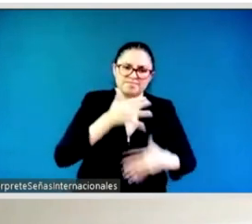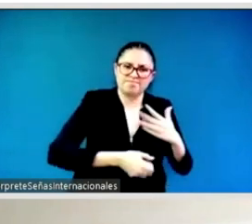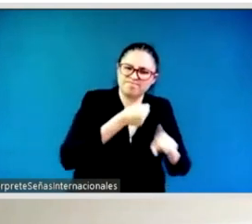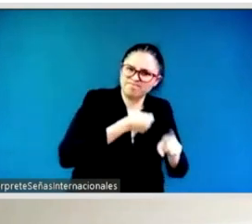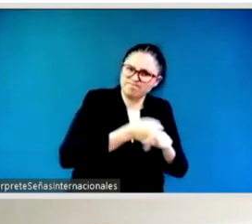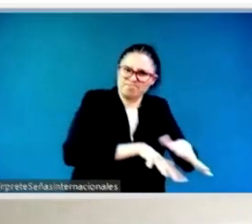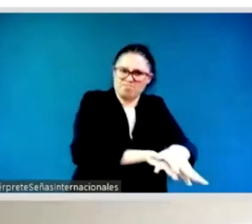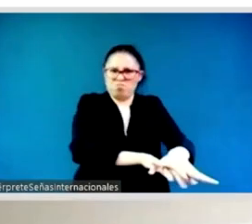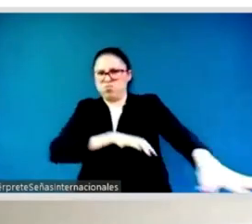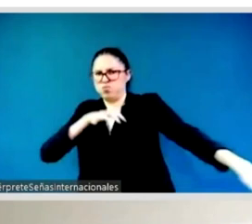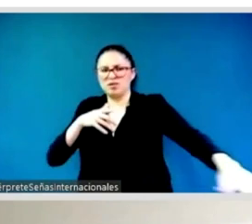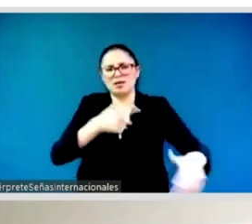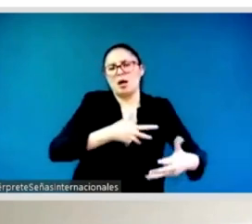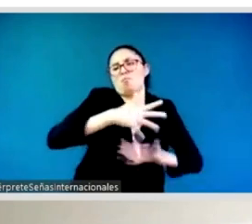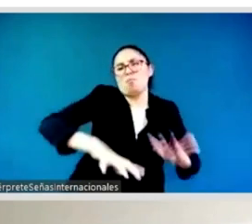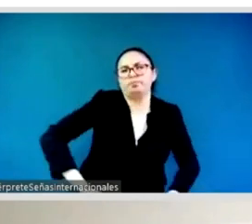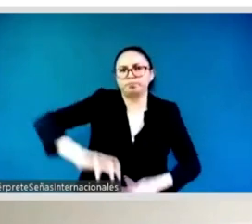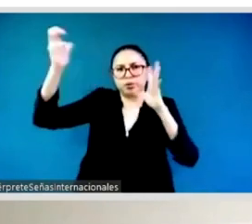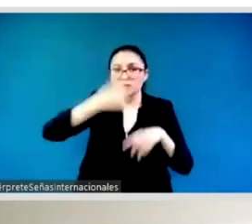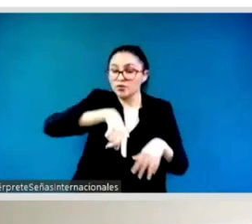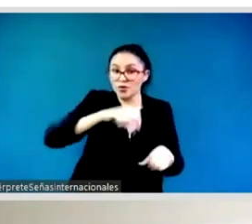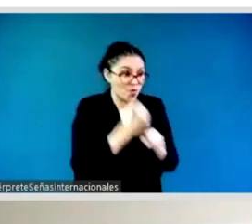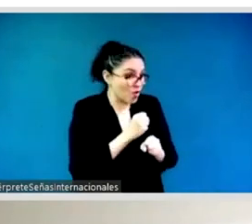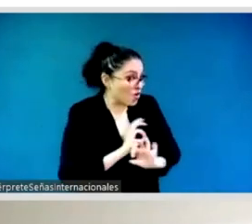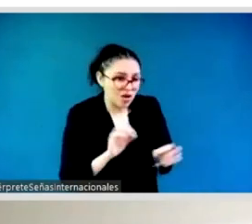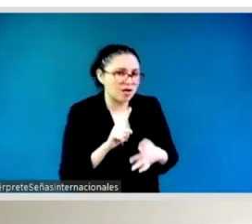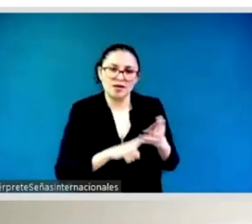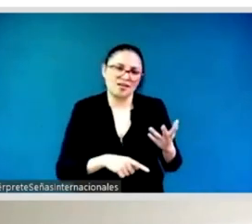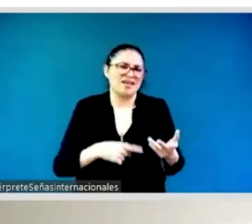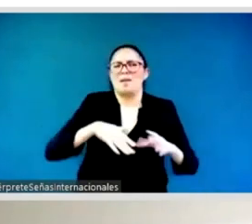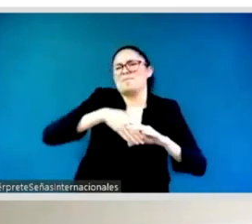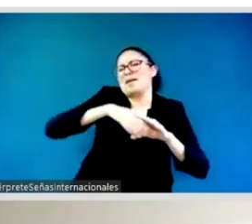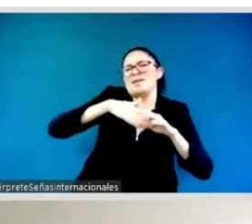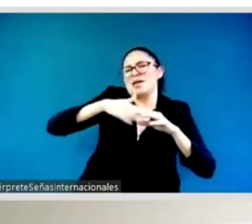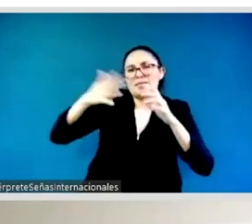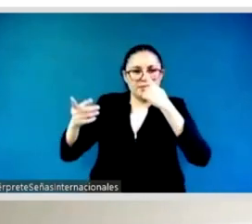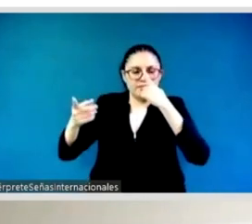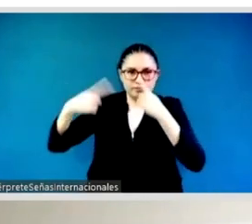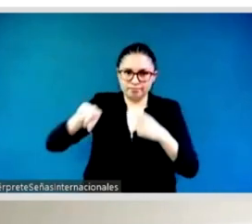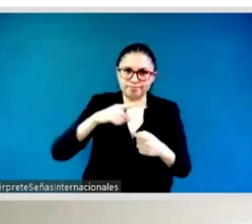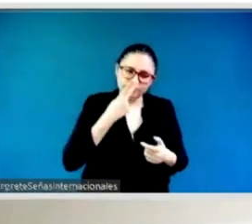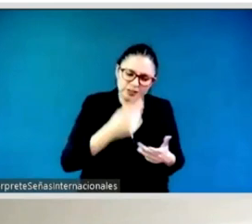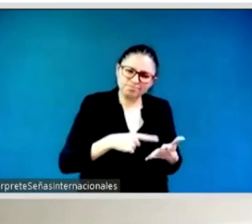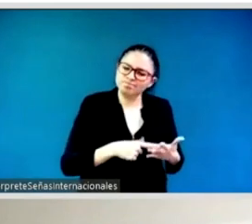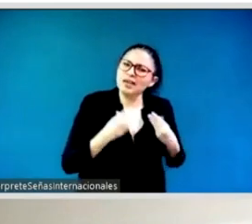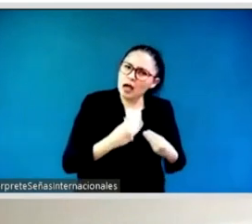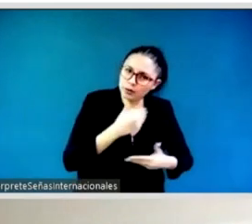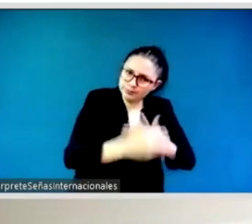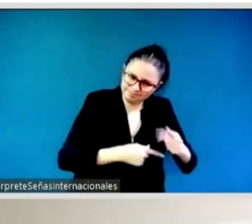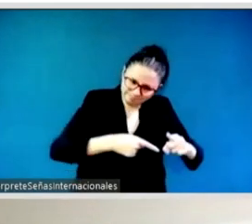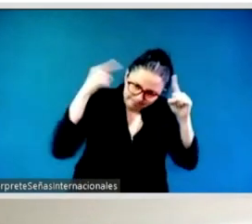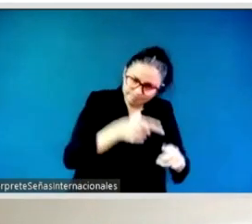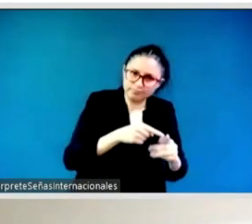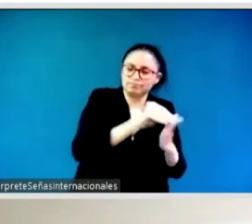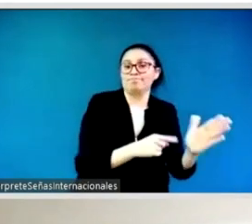highlight in the blueprint um and maybe and then also of course we've talked about protection when